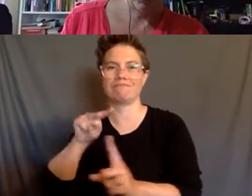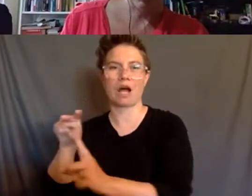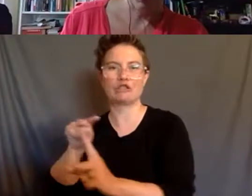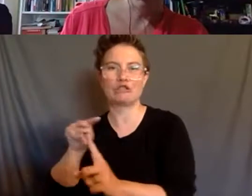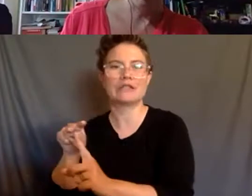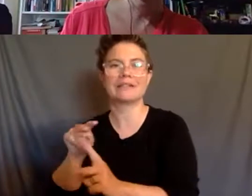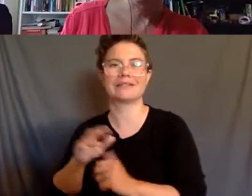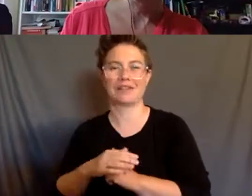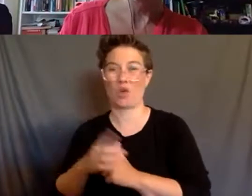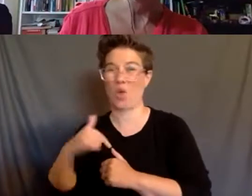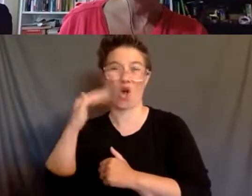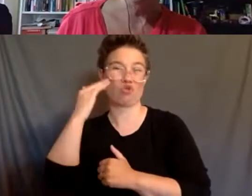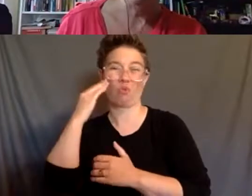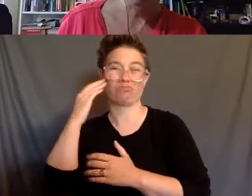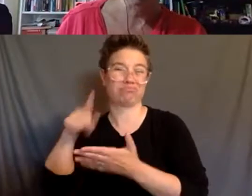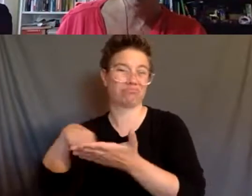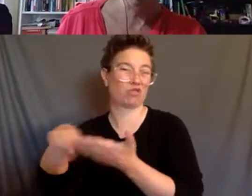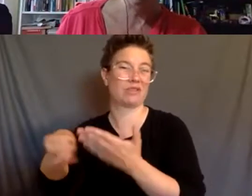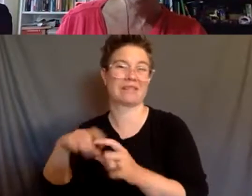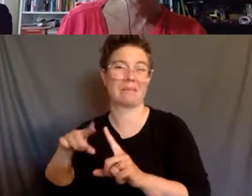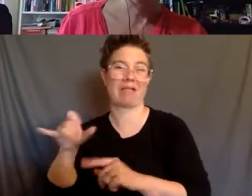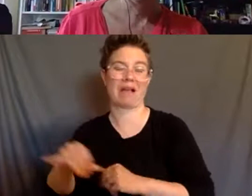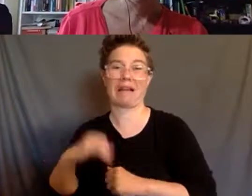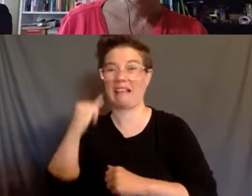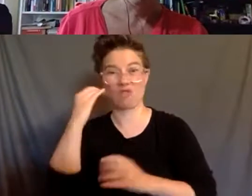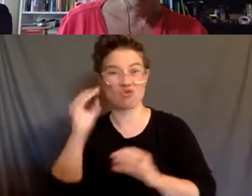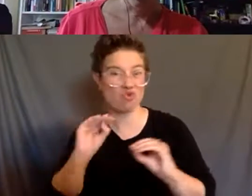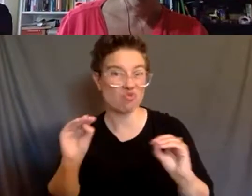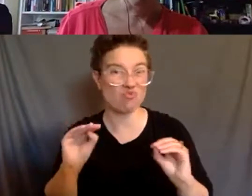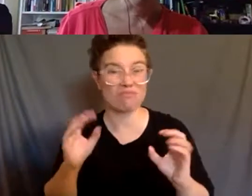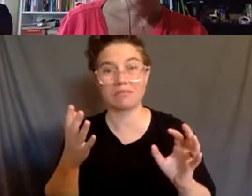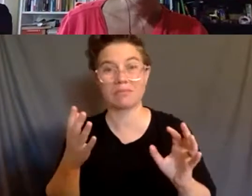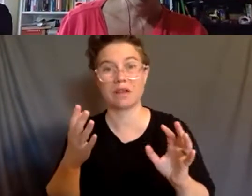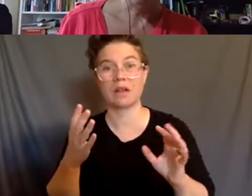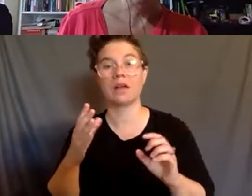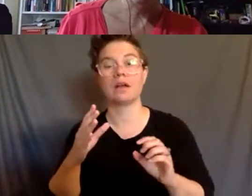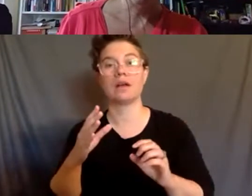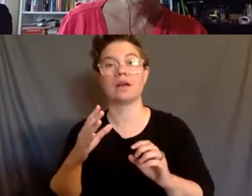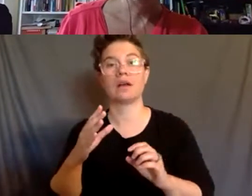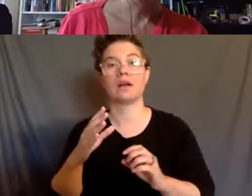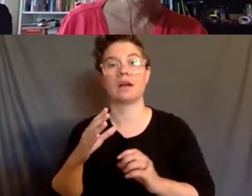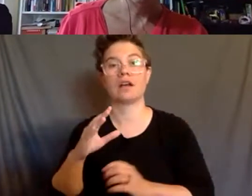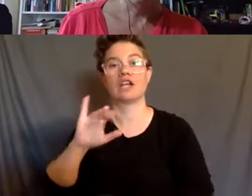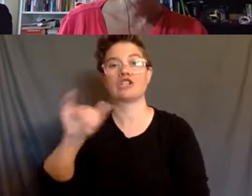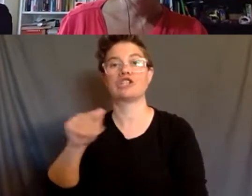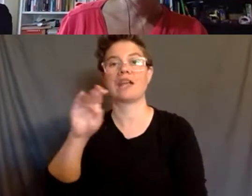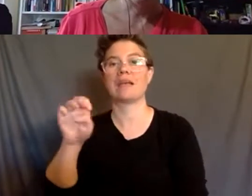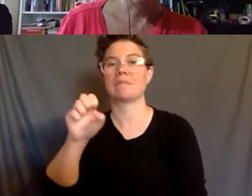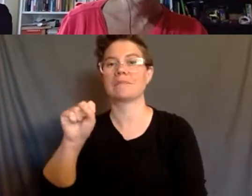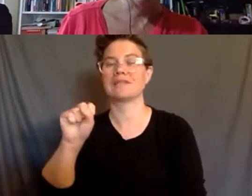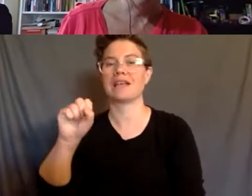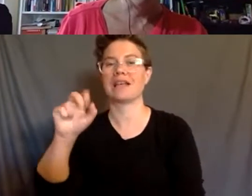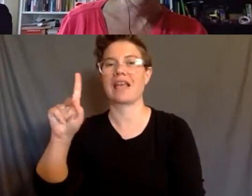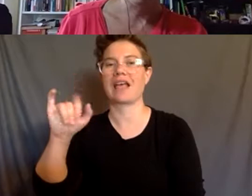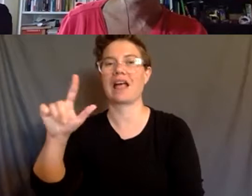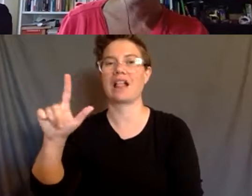electronic monitoring. And if people don't know, they should look at the work of, um, James Kilgore, K-I-L-G